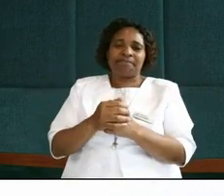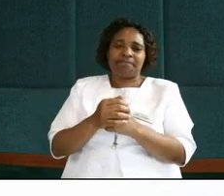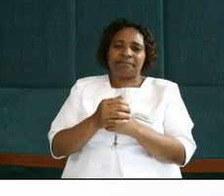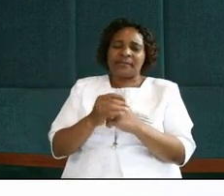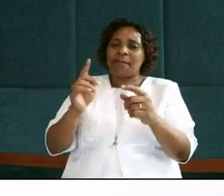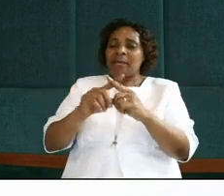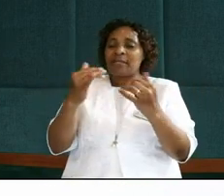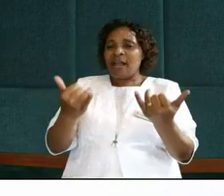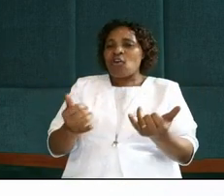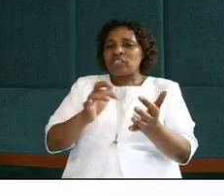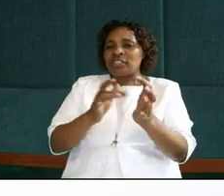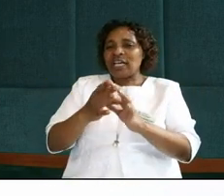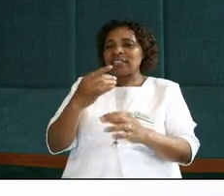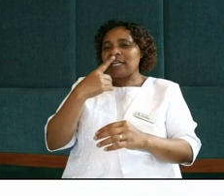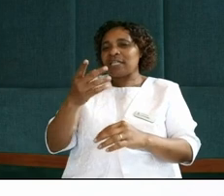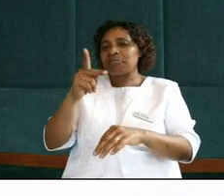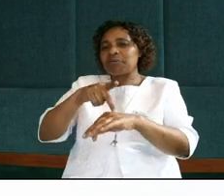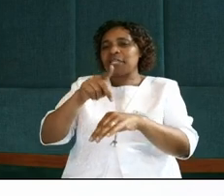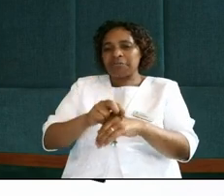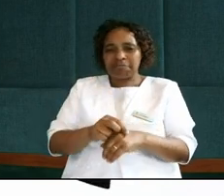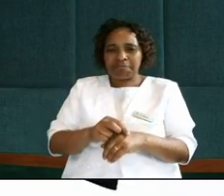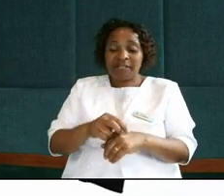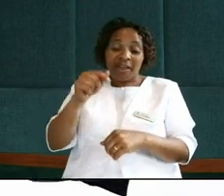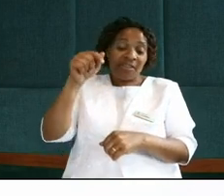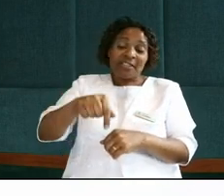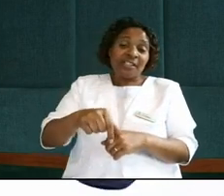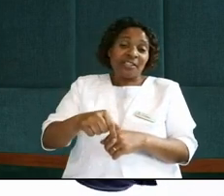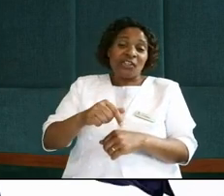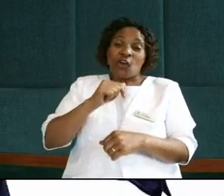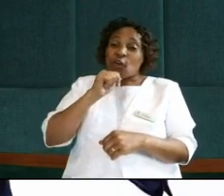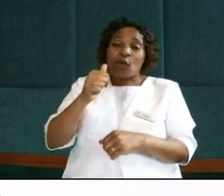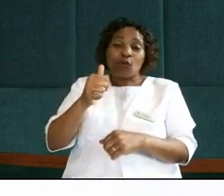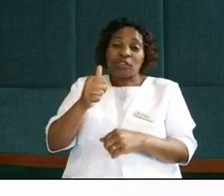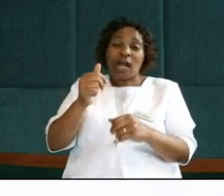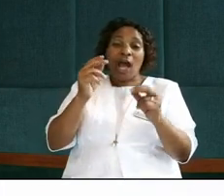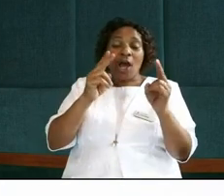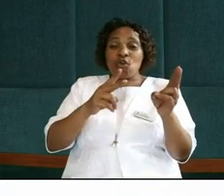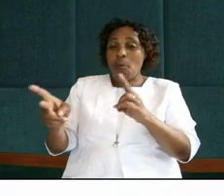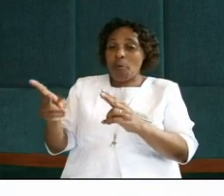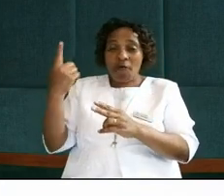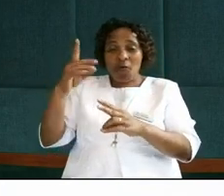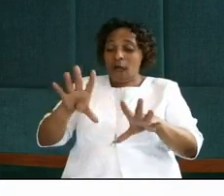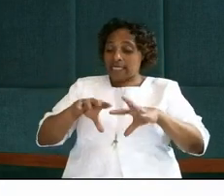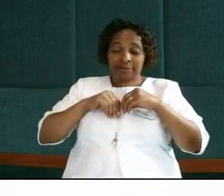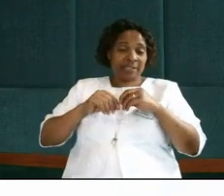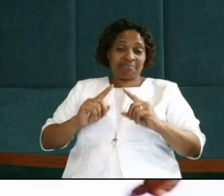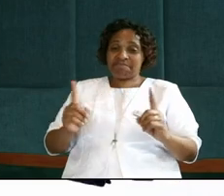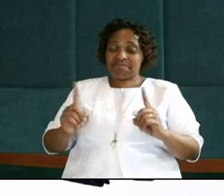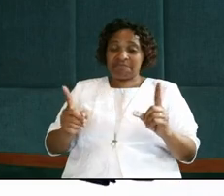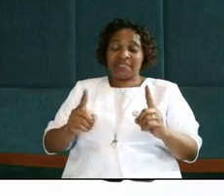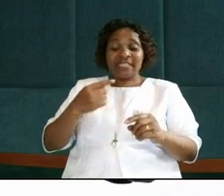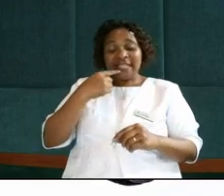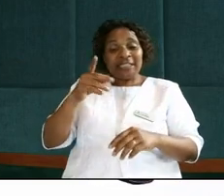But I hear Jesus telling Peter, this is not a ritual for acceptance. This,